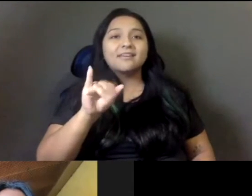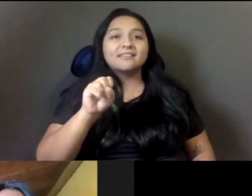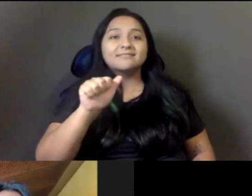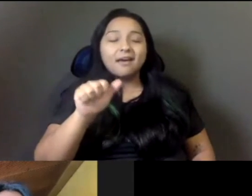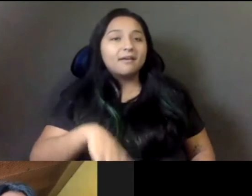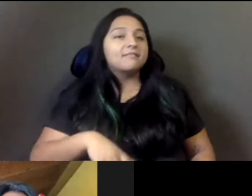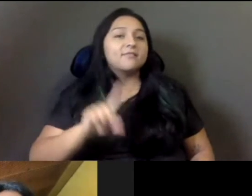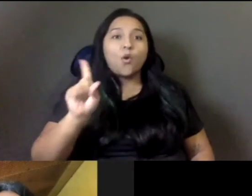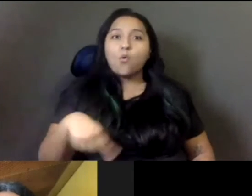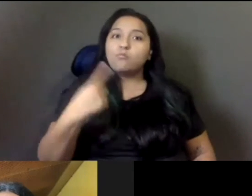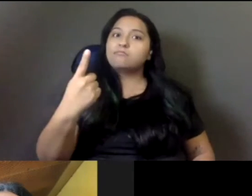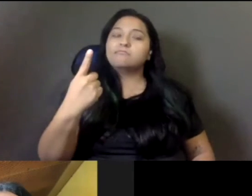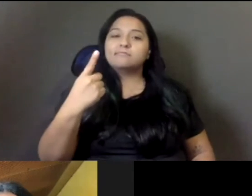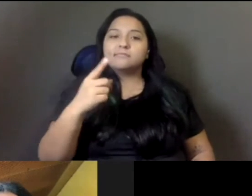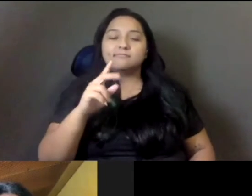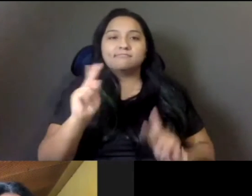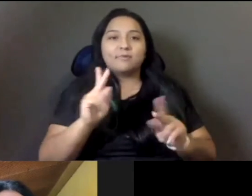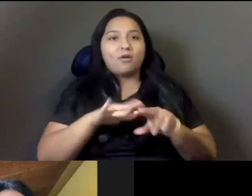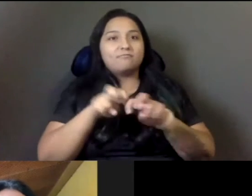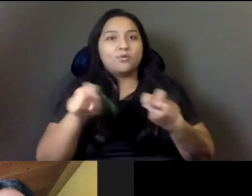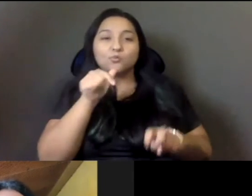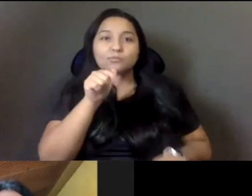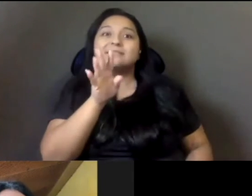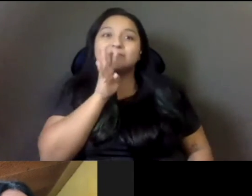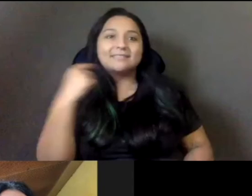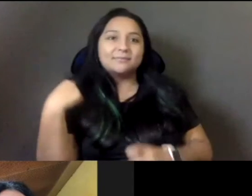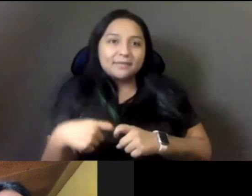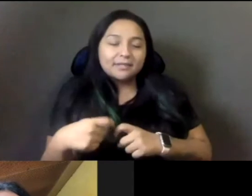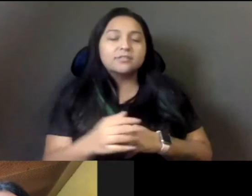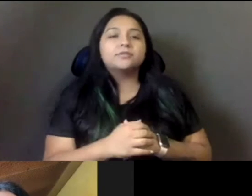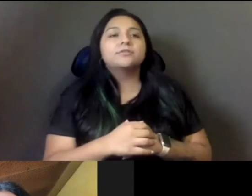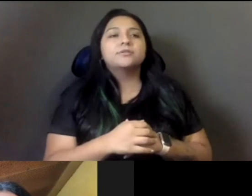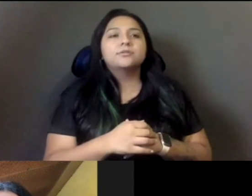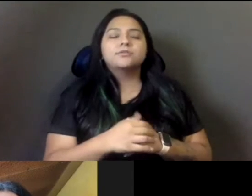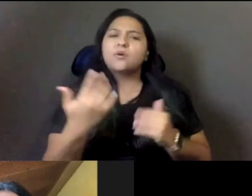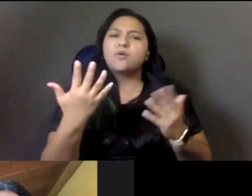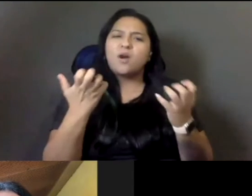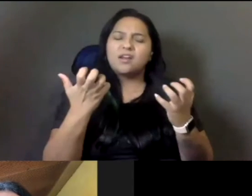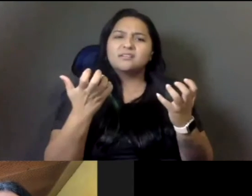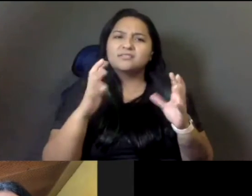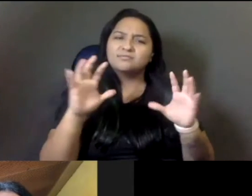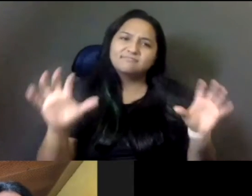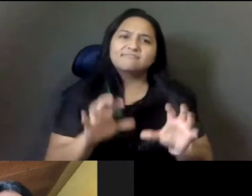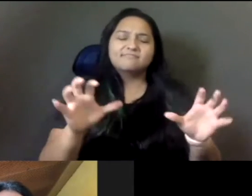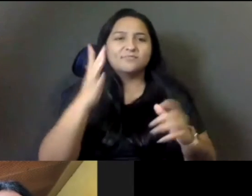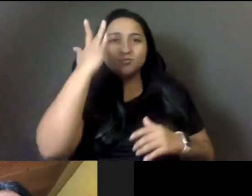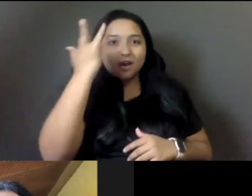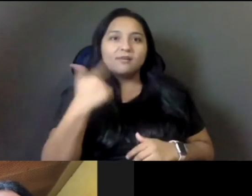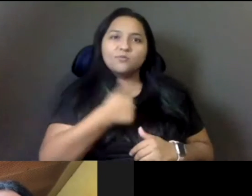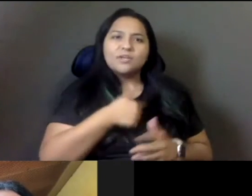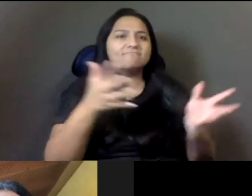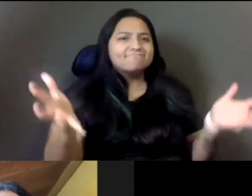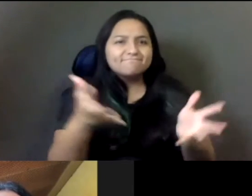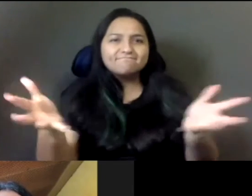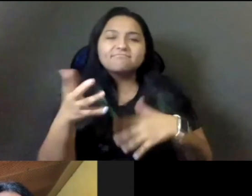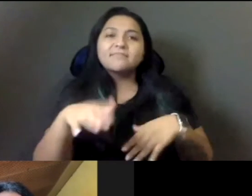and I won, I won this race in the middle of a pandemic and we did it because we organized our communities and we knocked on doors and we did everything we needed to do because